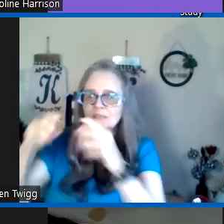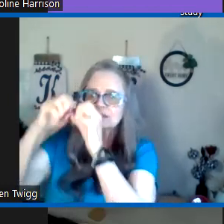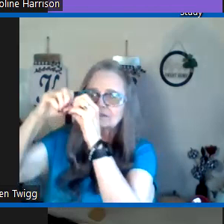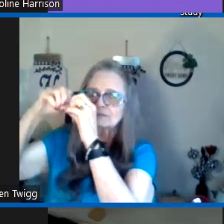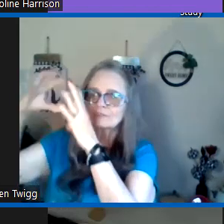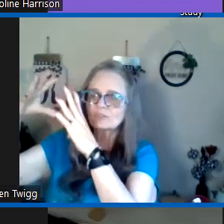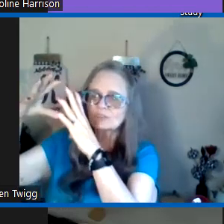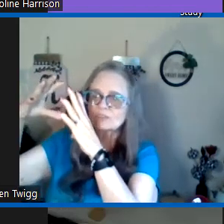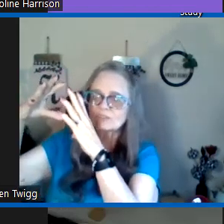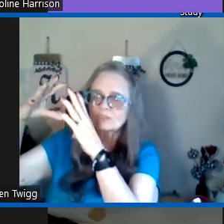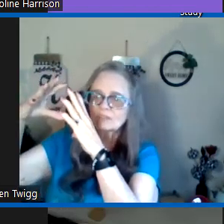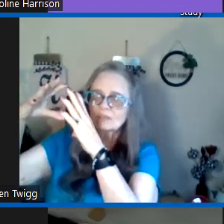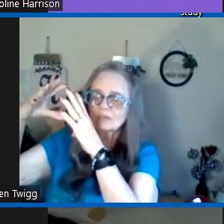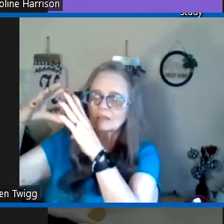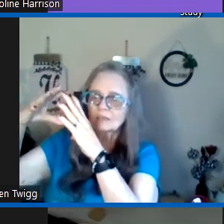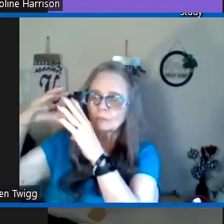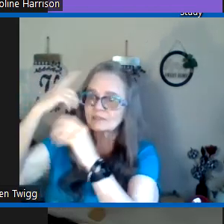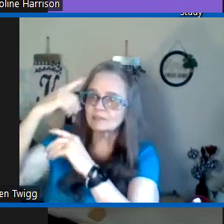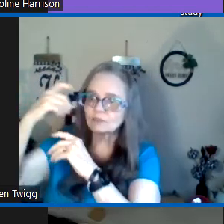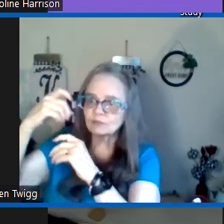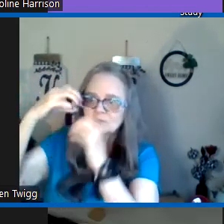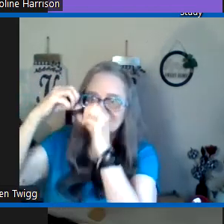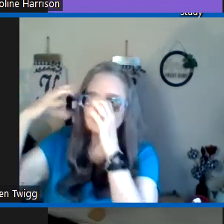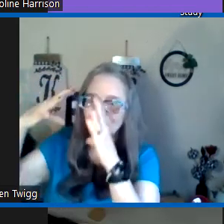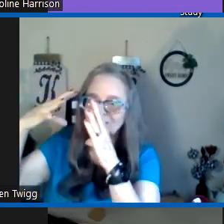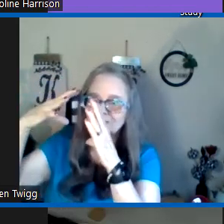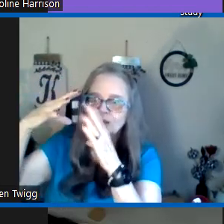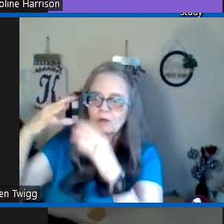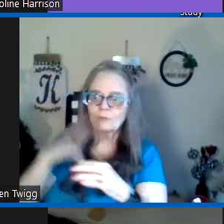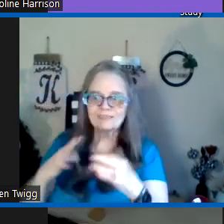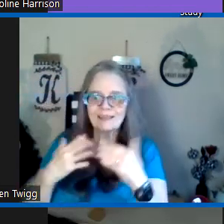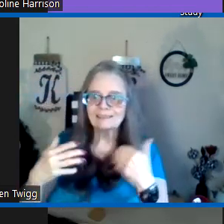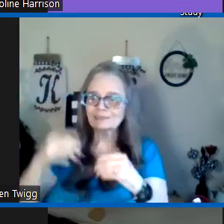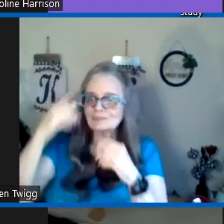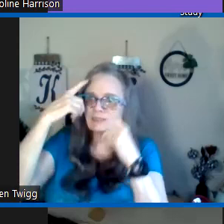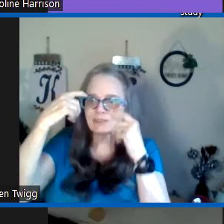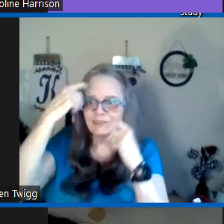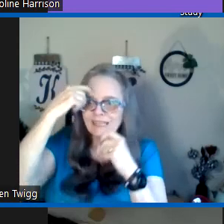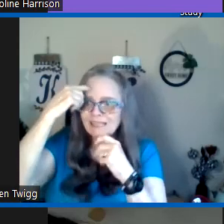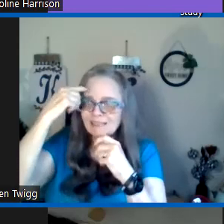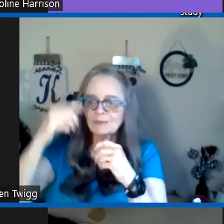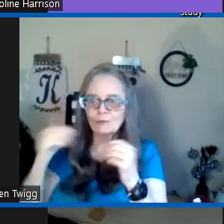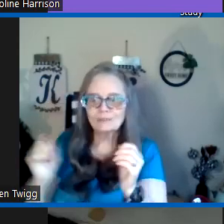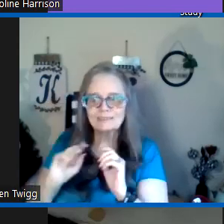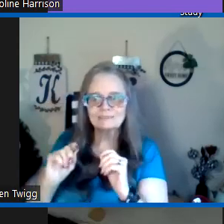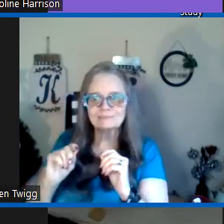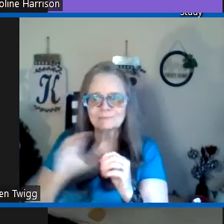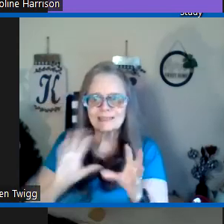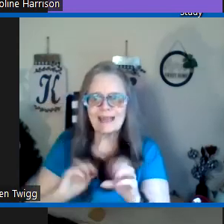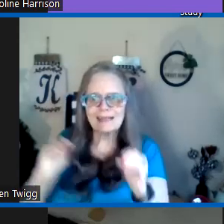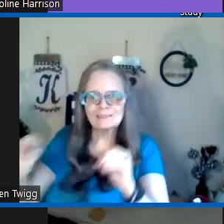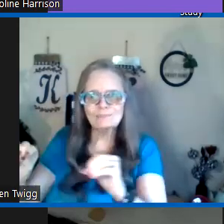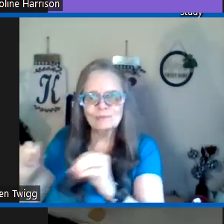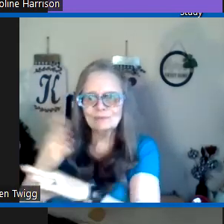that happened in visions was it a dream was it a vision was I here just thinking it or did